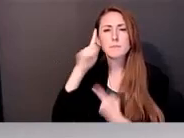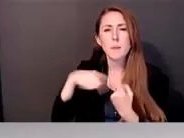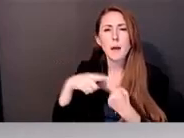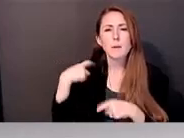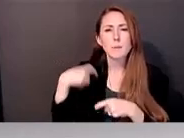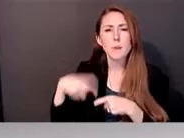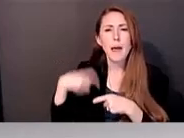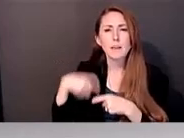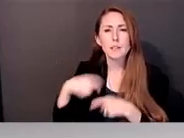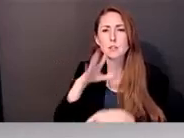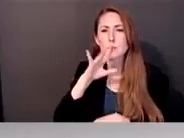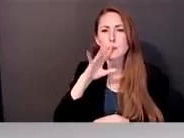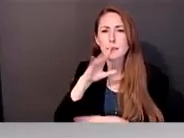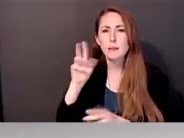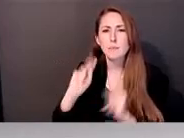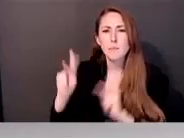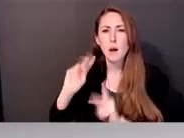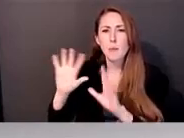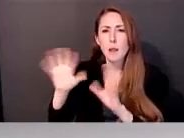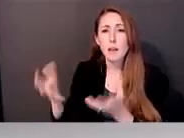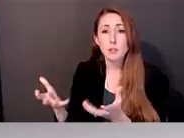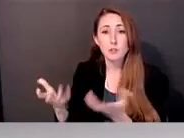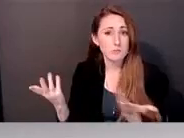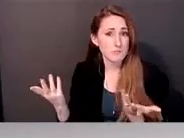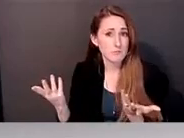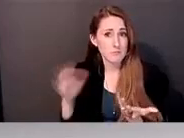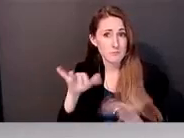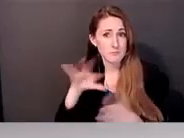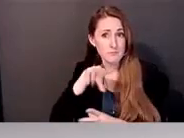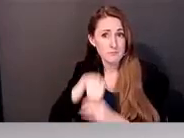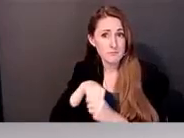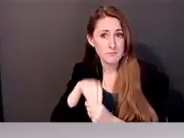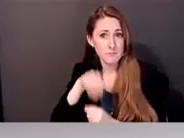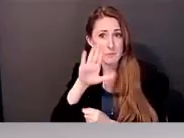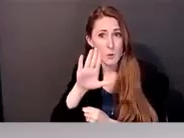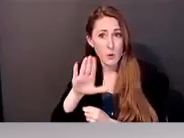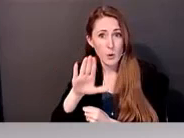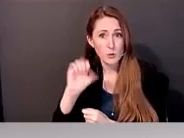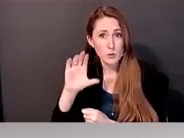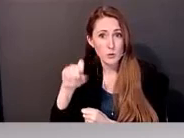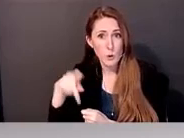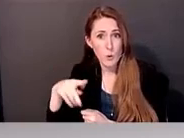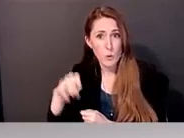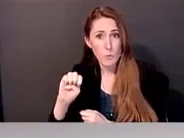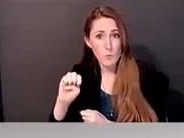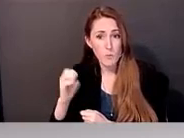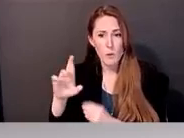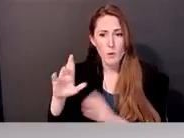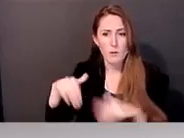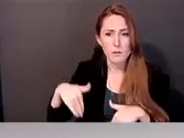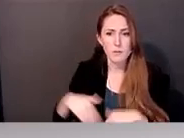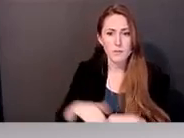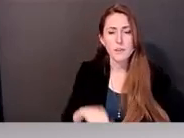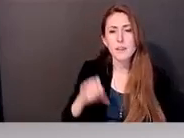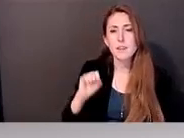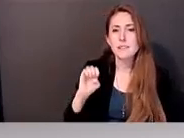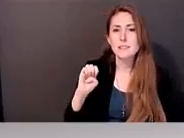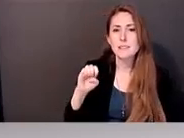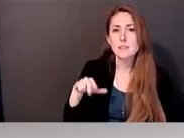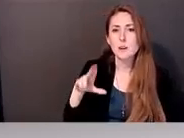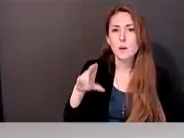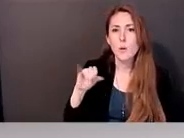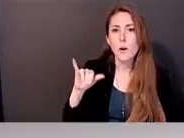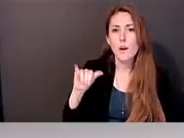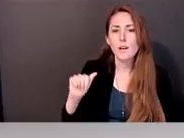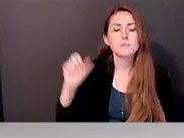at all, that's been able to be incorporated into your scope or not. Okay. So, um, I will take that because, uh,